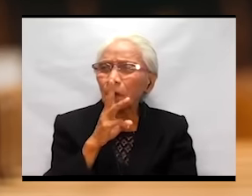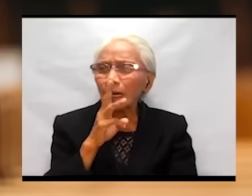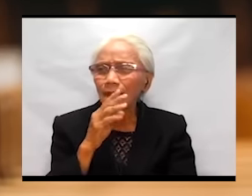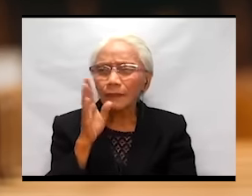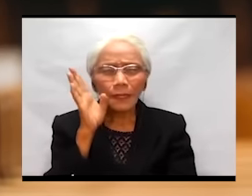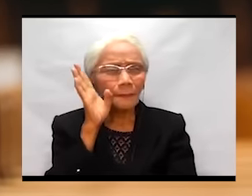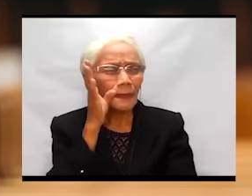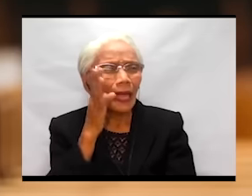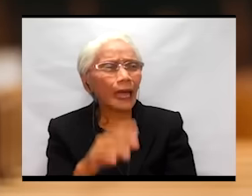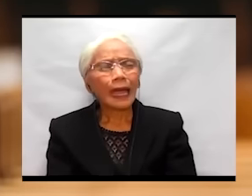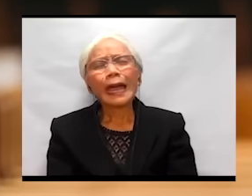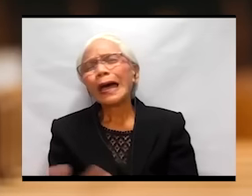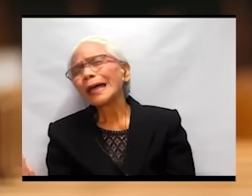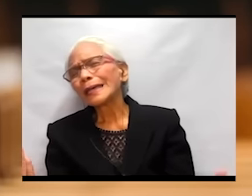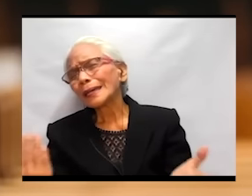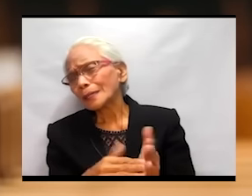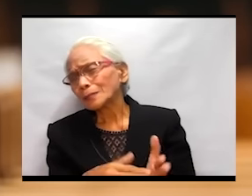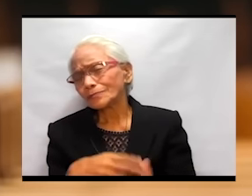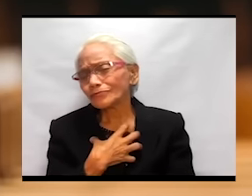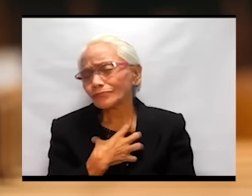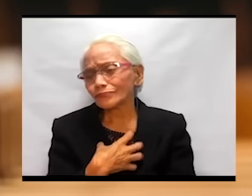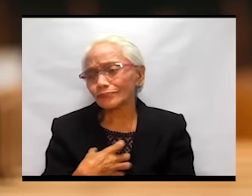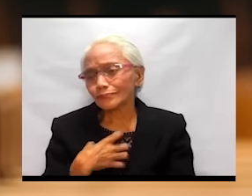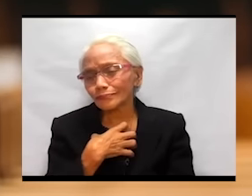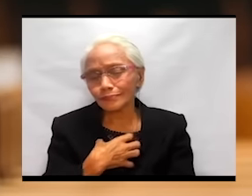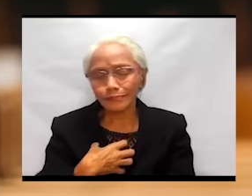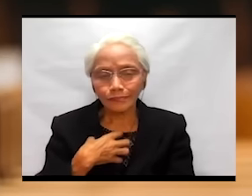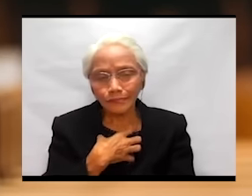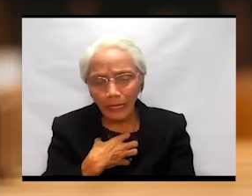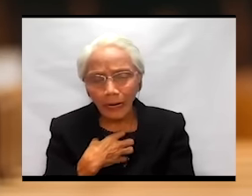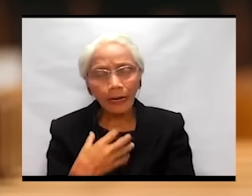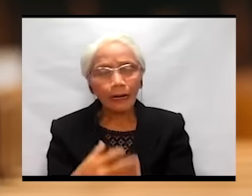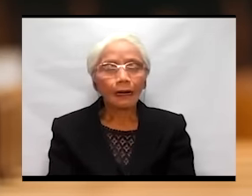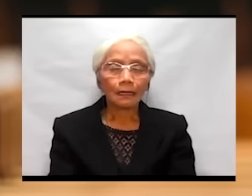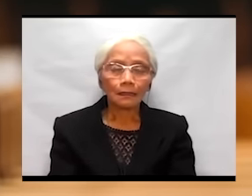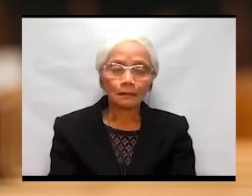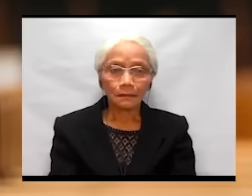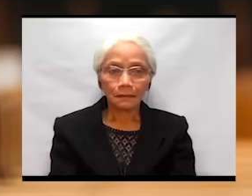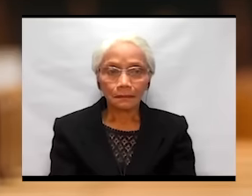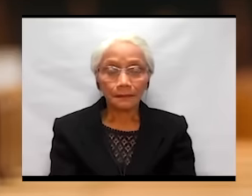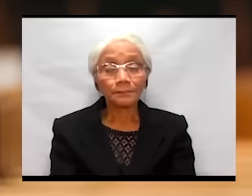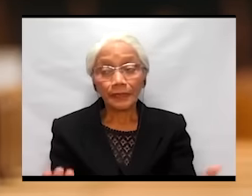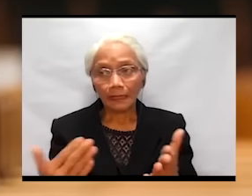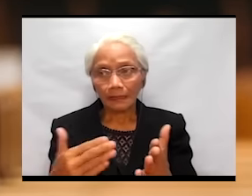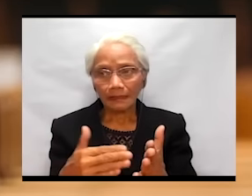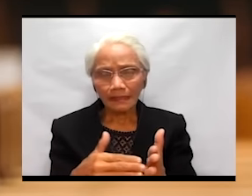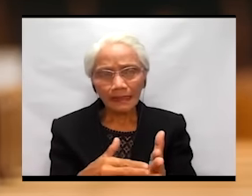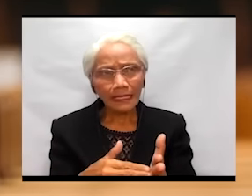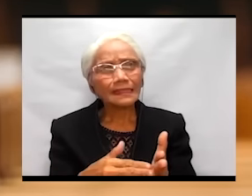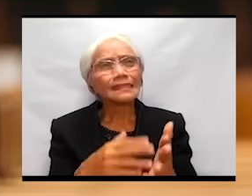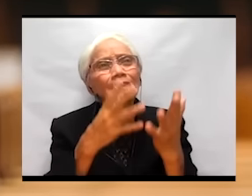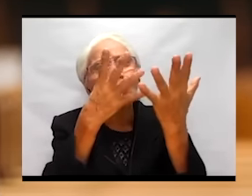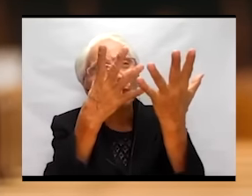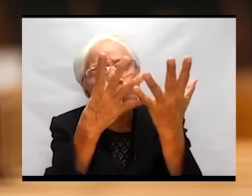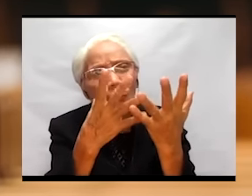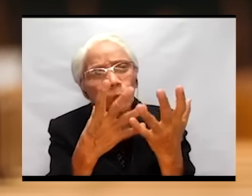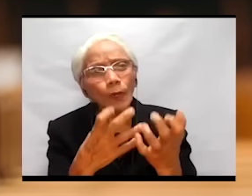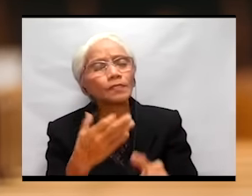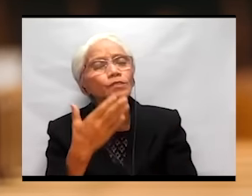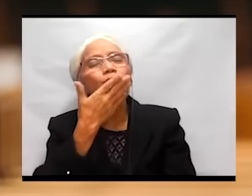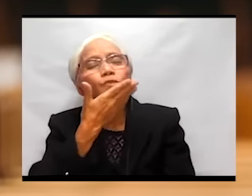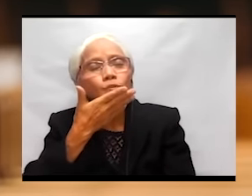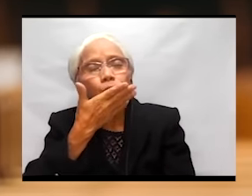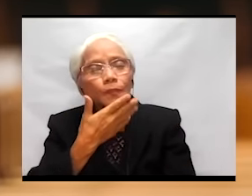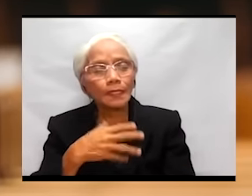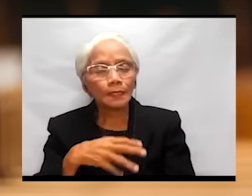They complained. And they longed for the sweet water of Egypt.